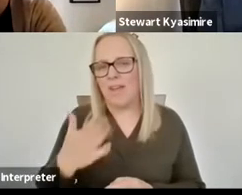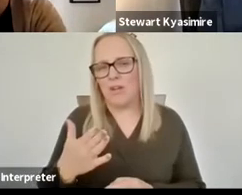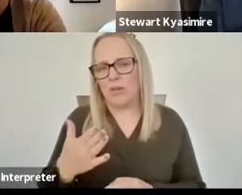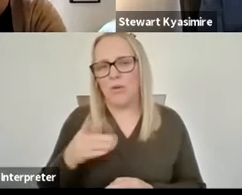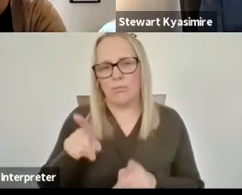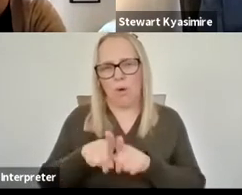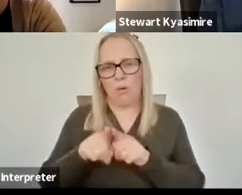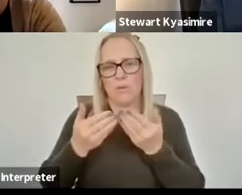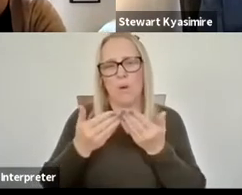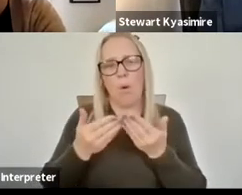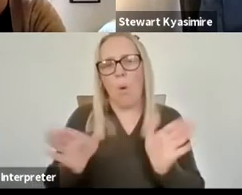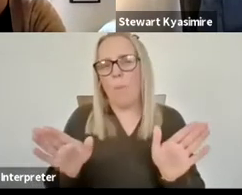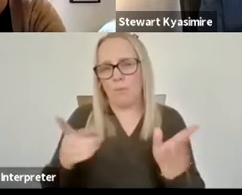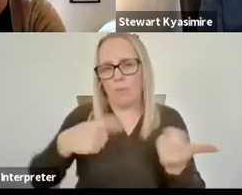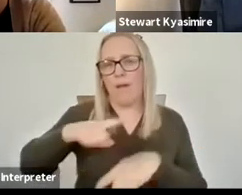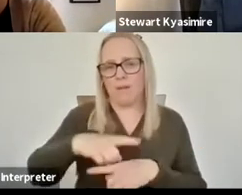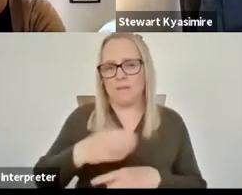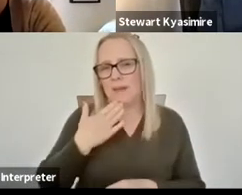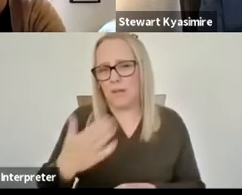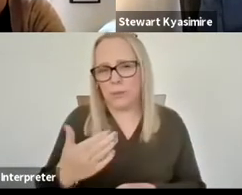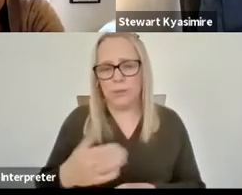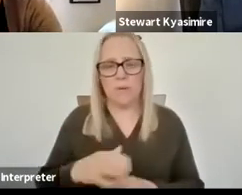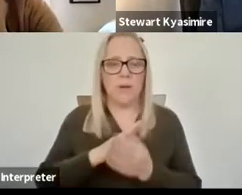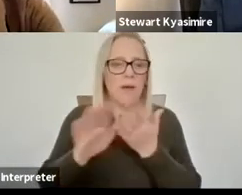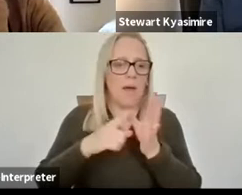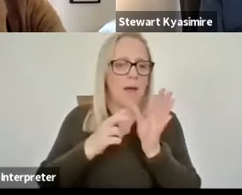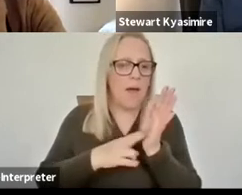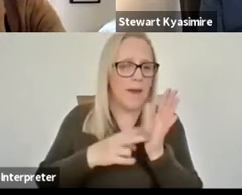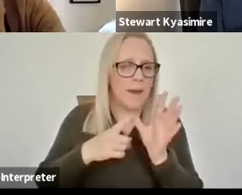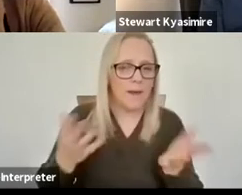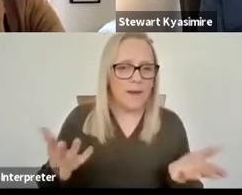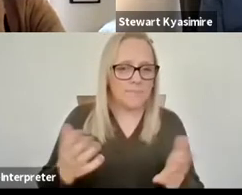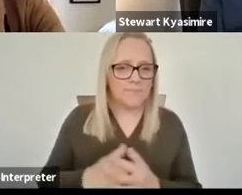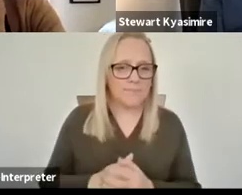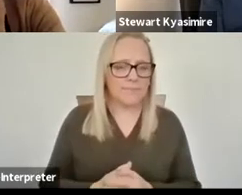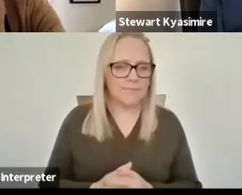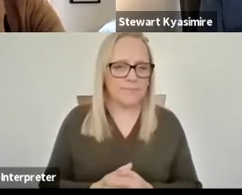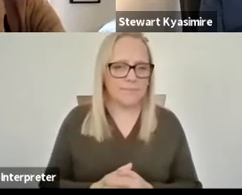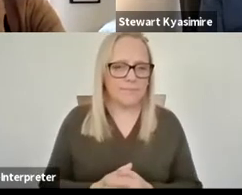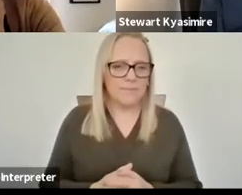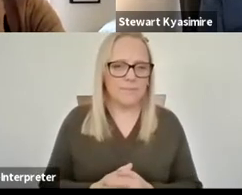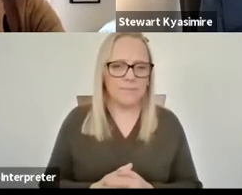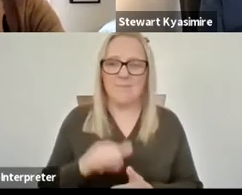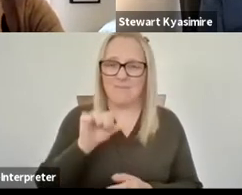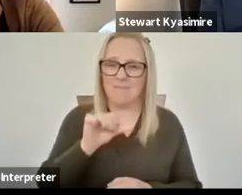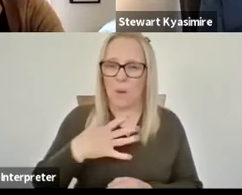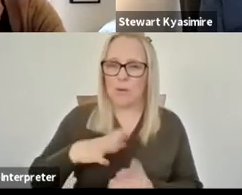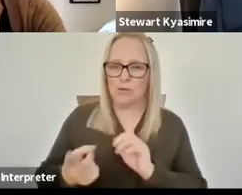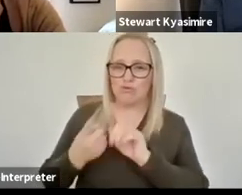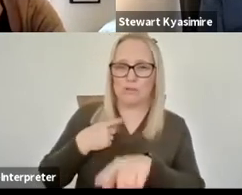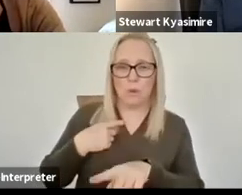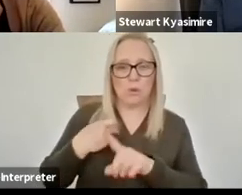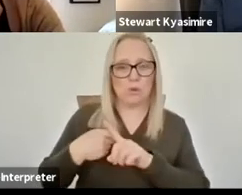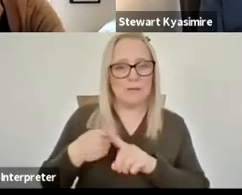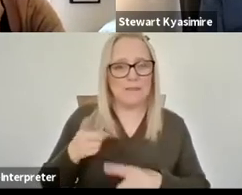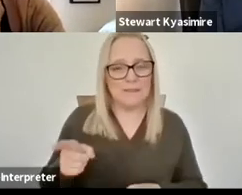appreciated and hannah you wanted to come in just really um to respond to kareen's point about